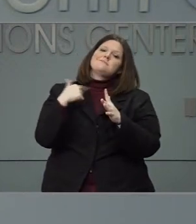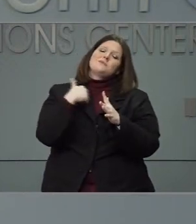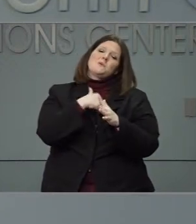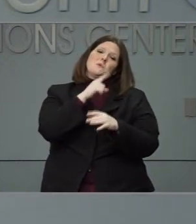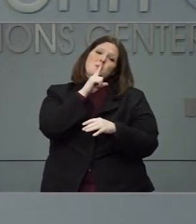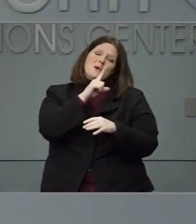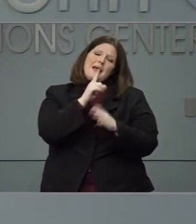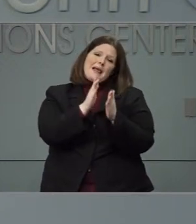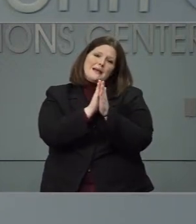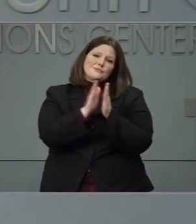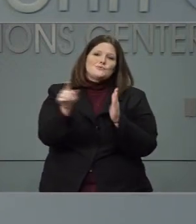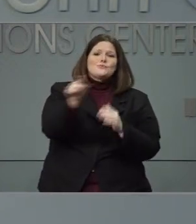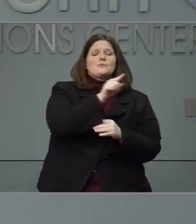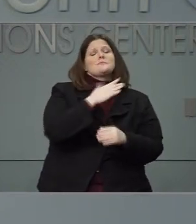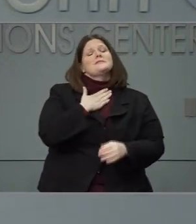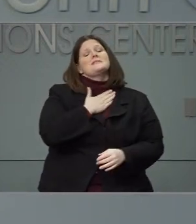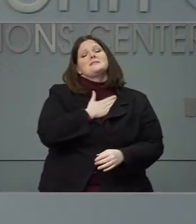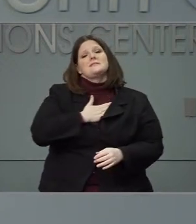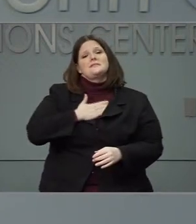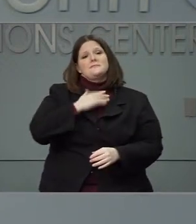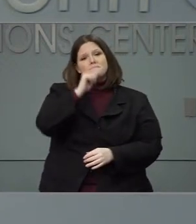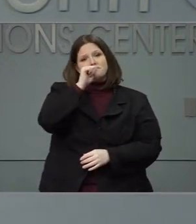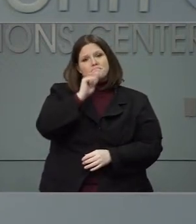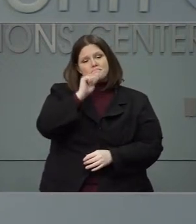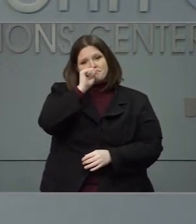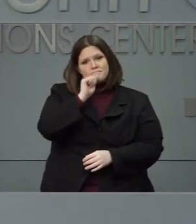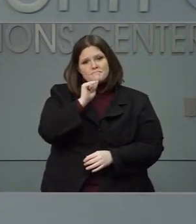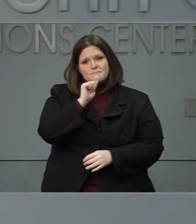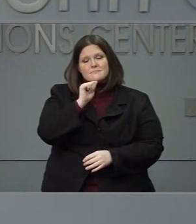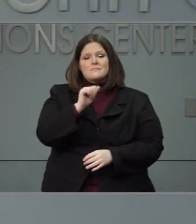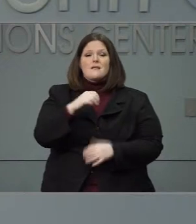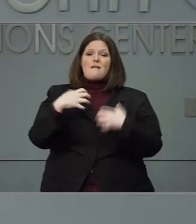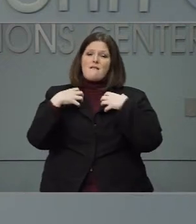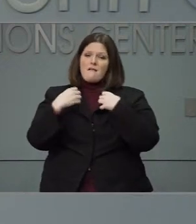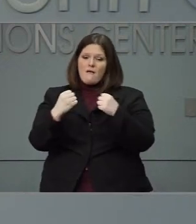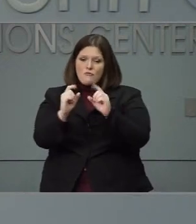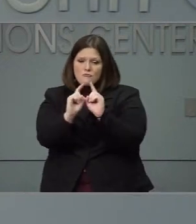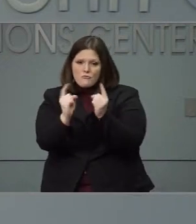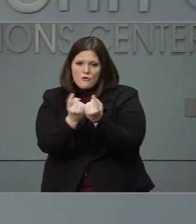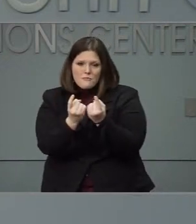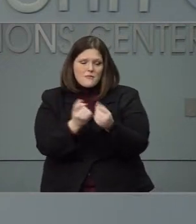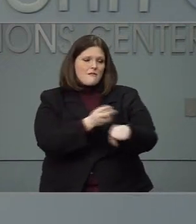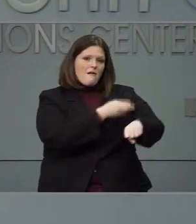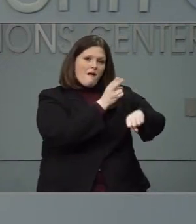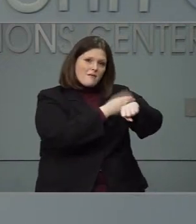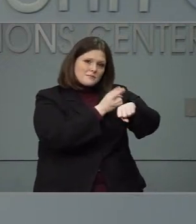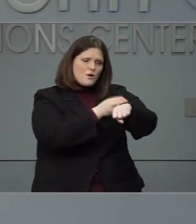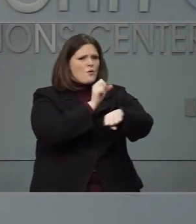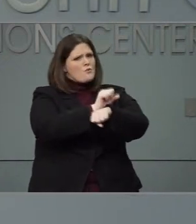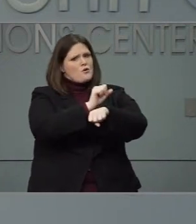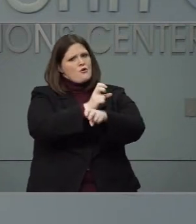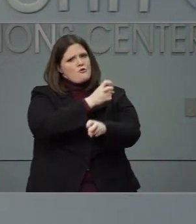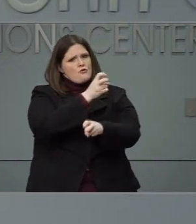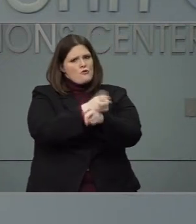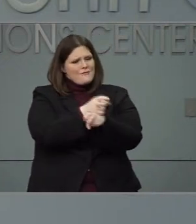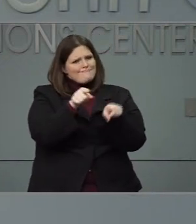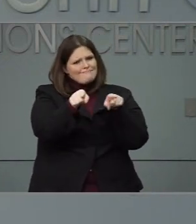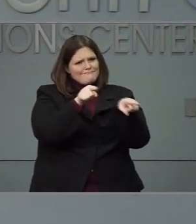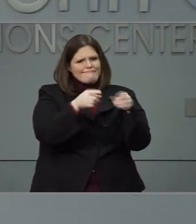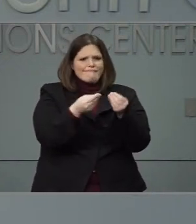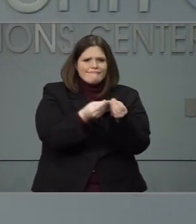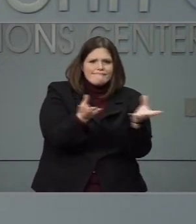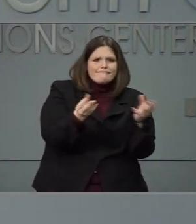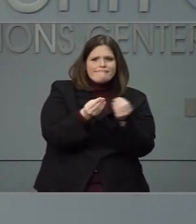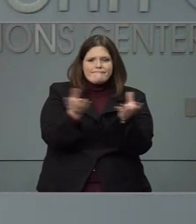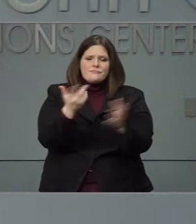as patient as you can with your health department officials and your hospital workers. These are